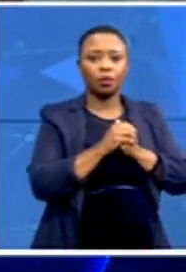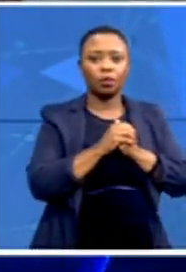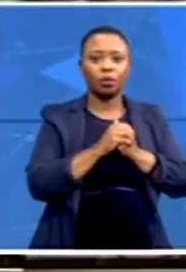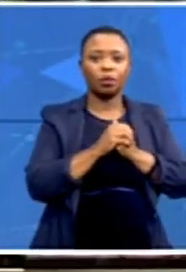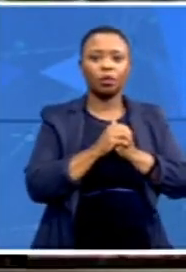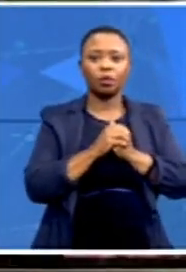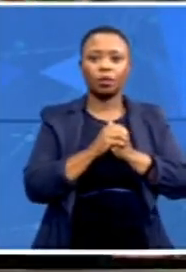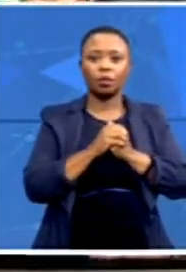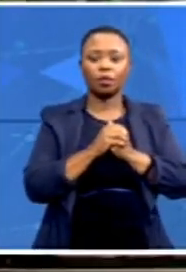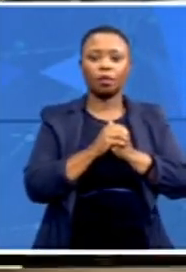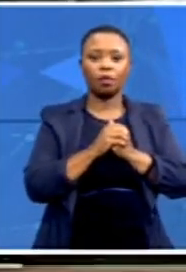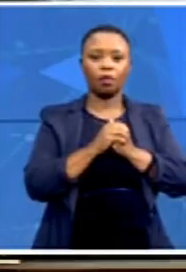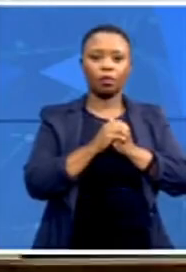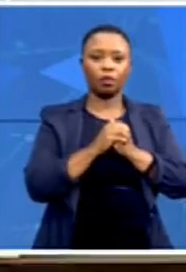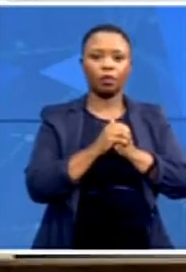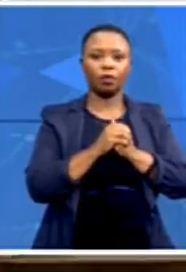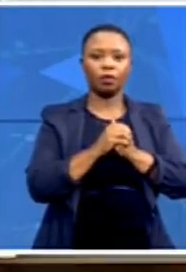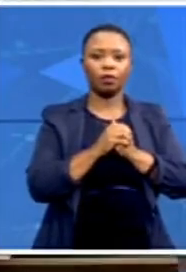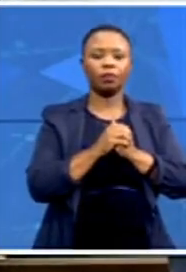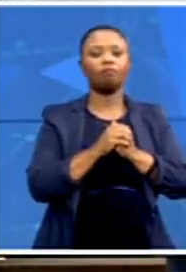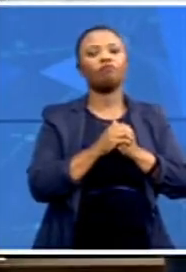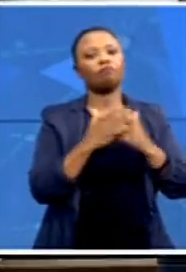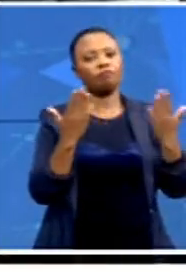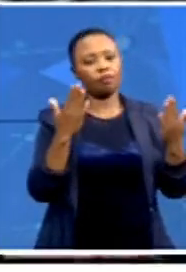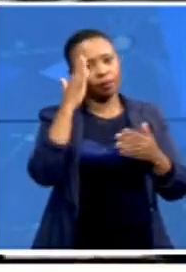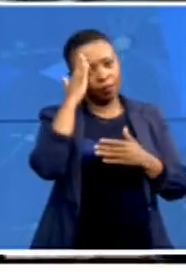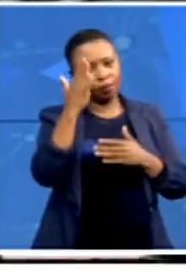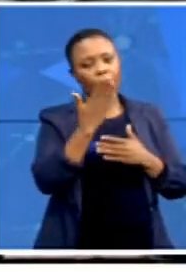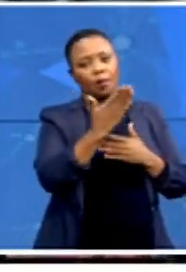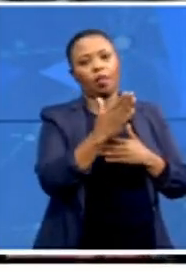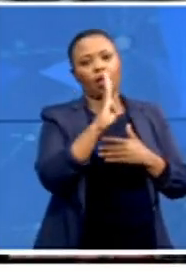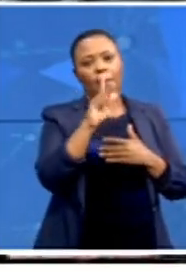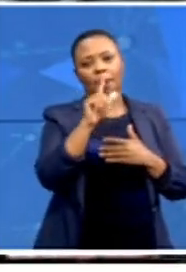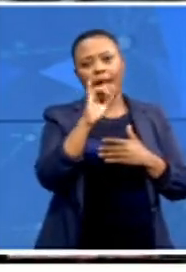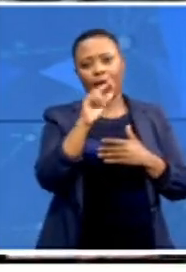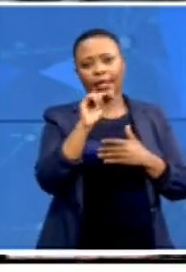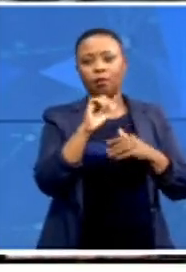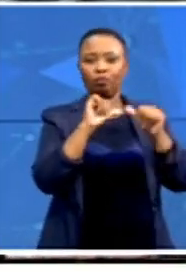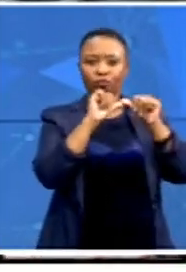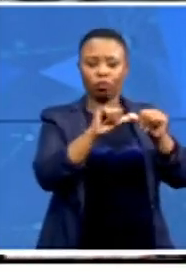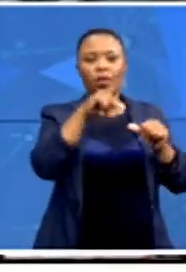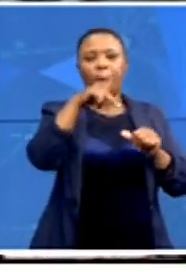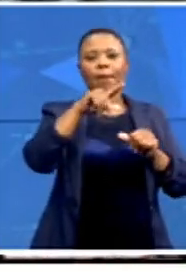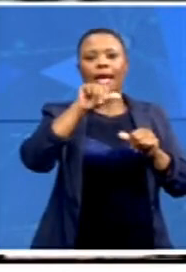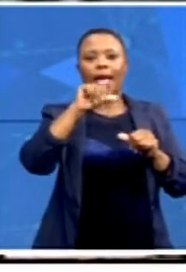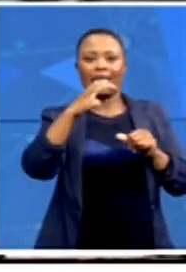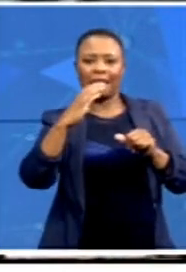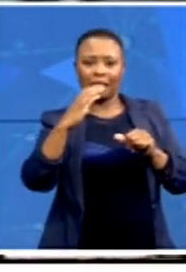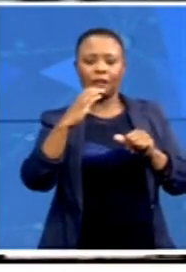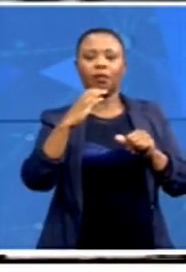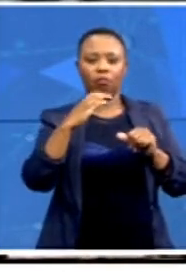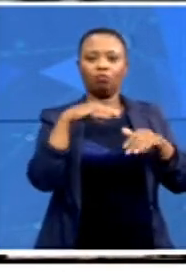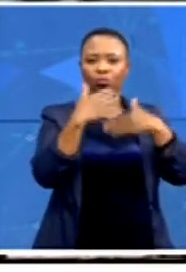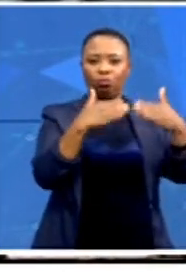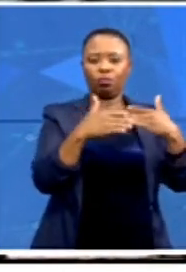Well, good day, Blaine. Indeed, as we continue covering the PAC, you know, leaving nothing to chance here. Now we are speaking